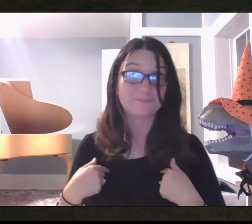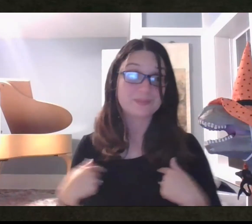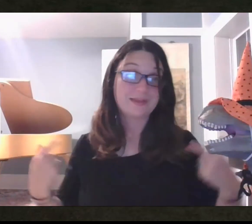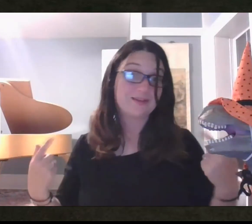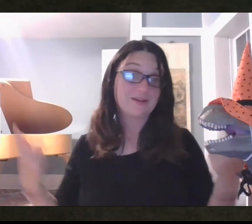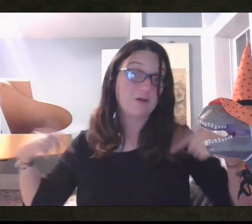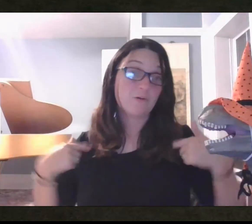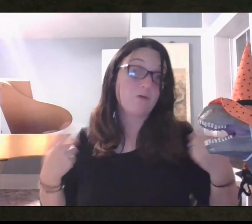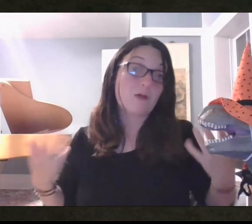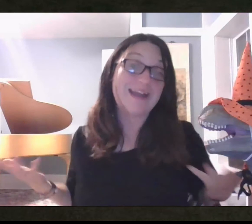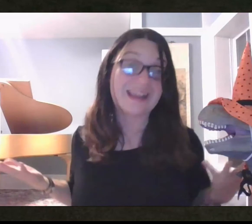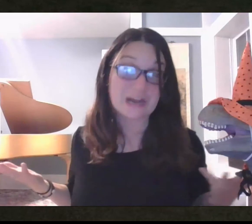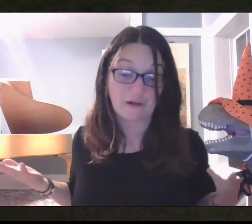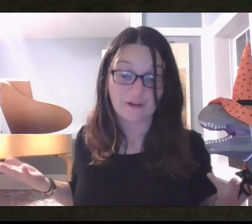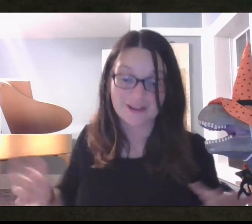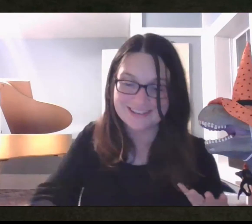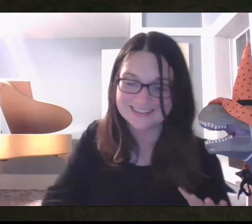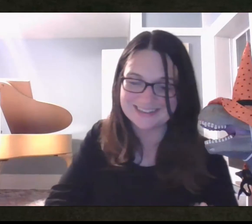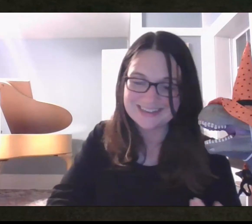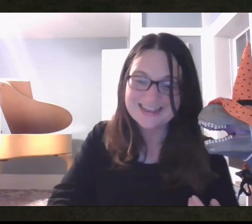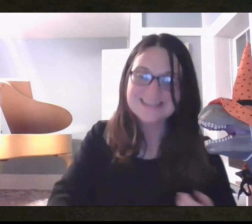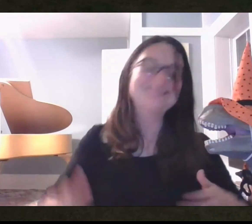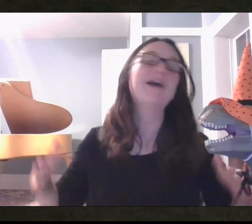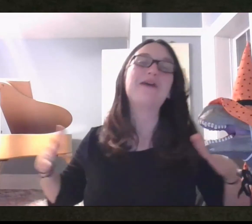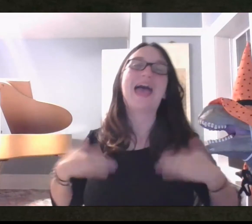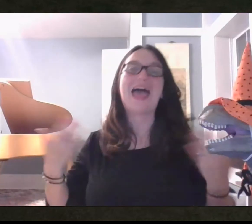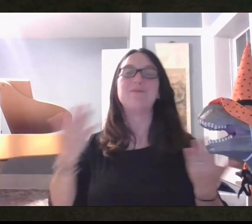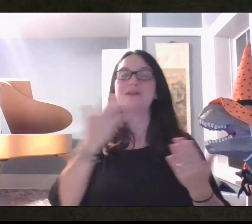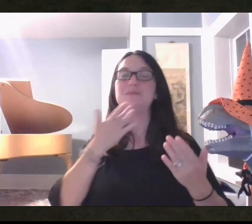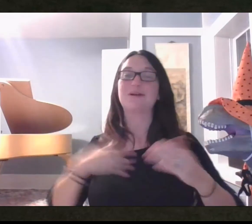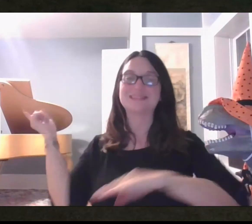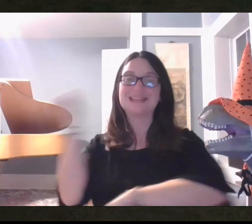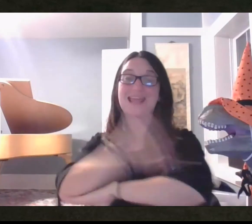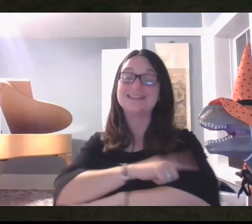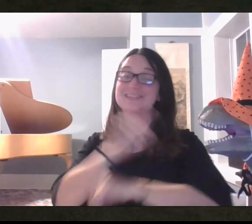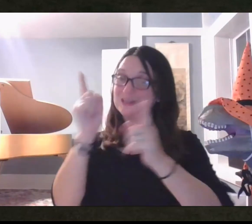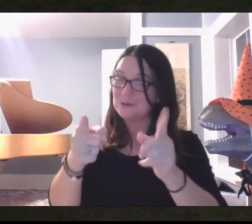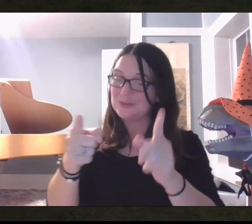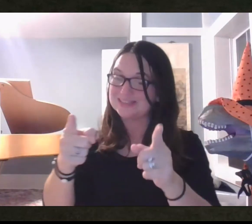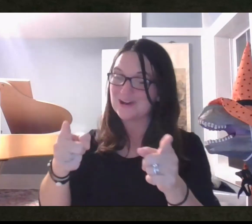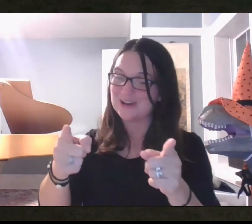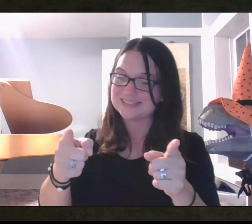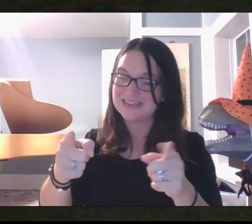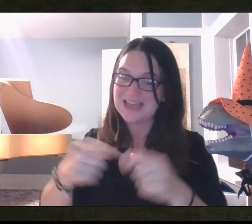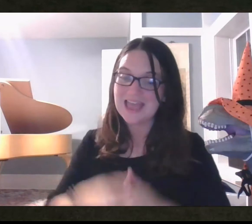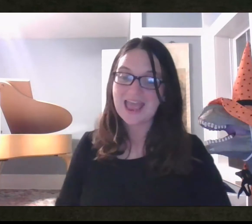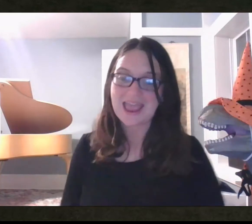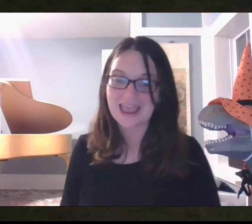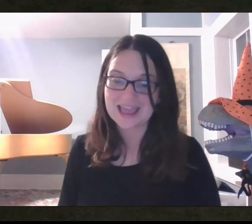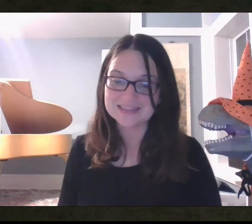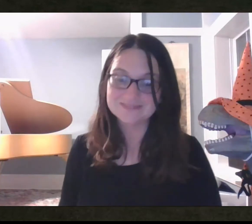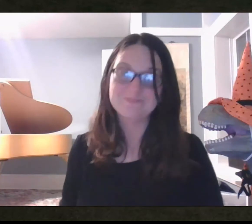the, well, right here. So, happy birthday to you, Miss Halsey,